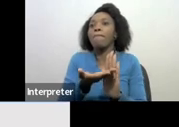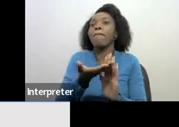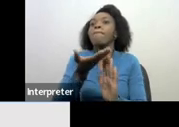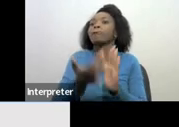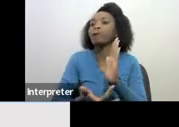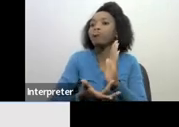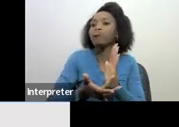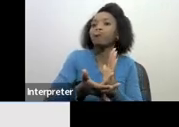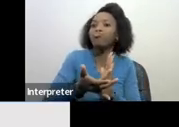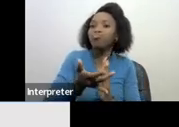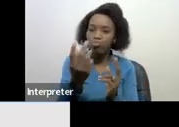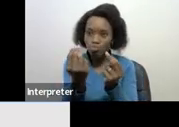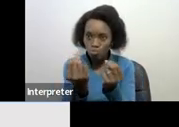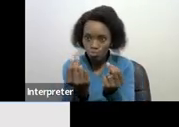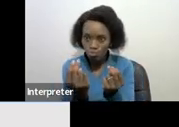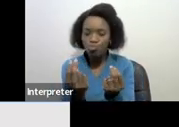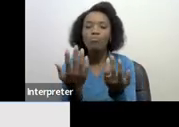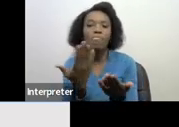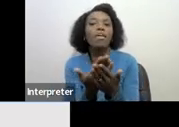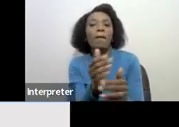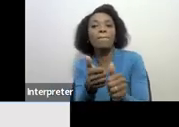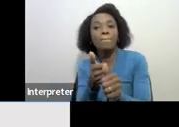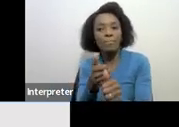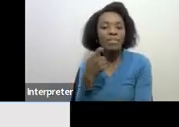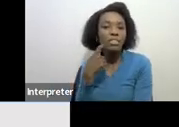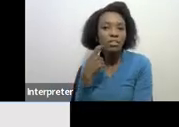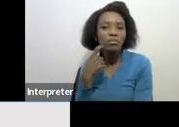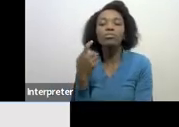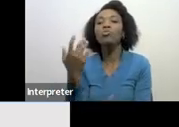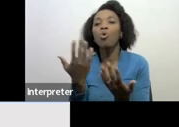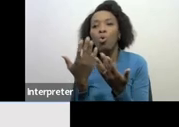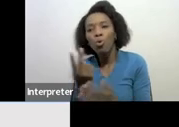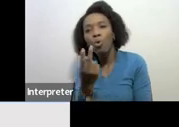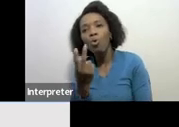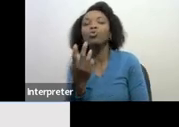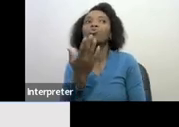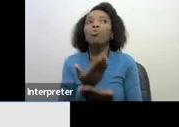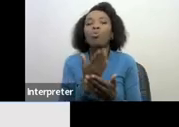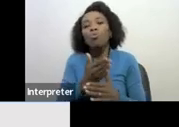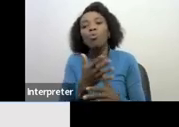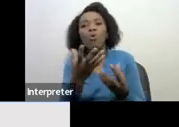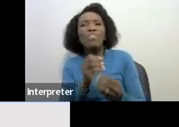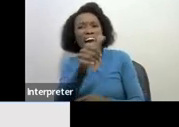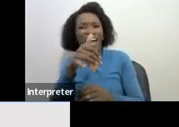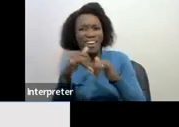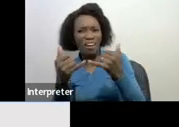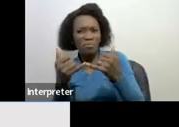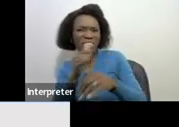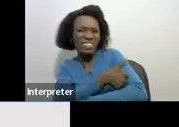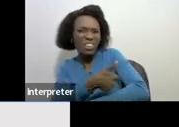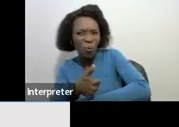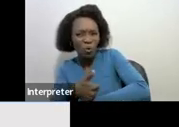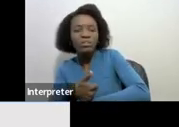digital services and we work with and through stakeholders to improve tech system now